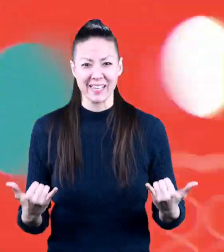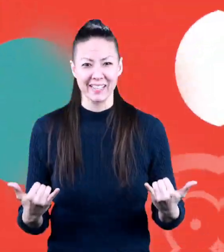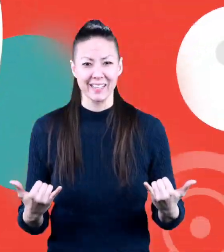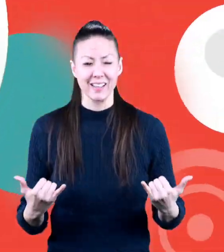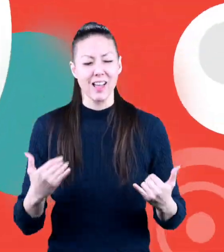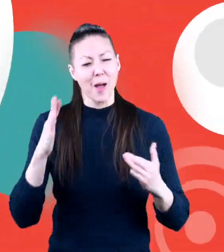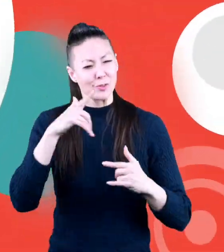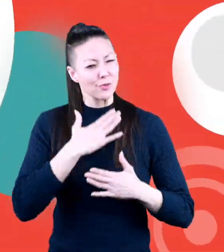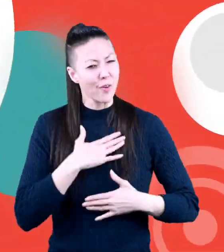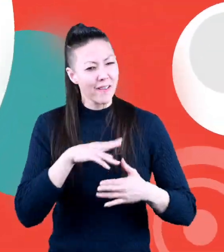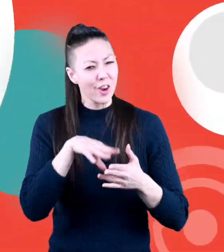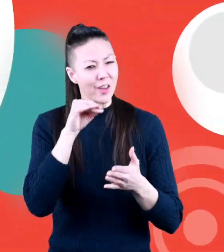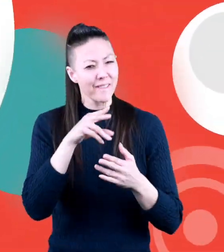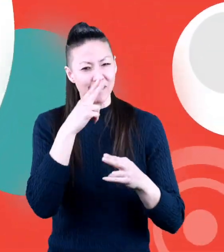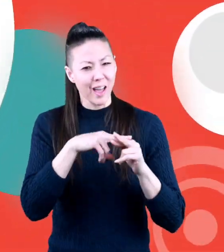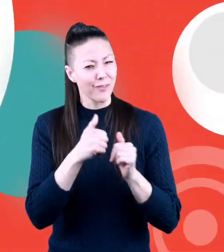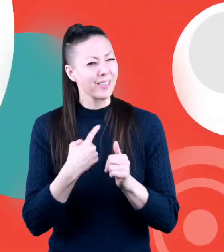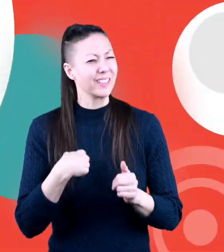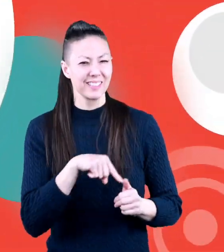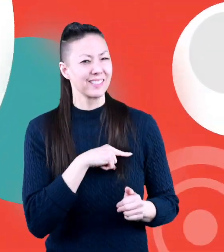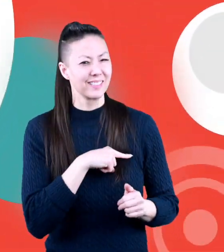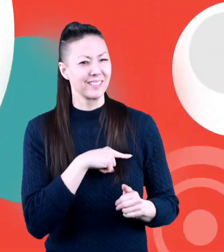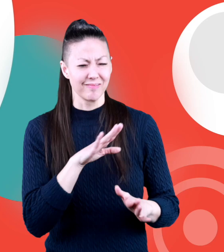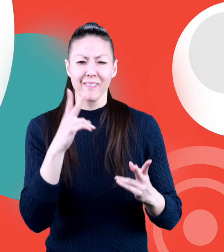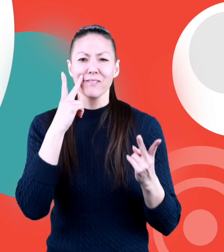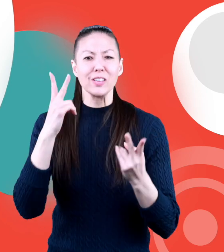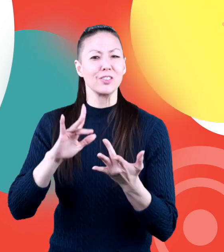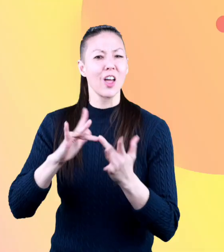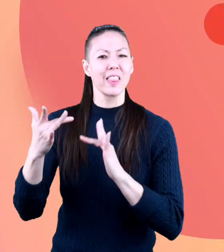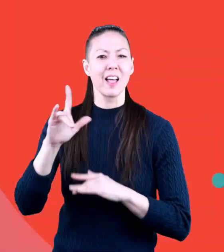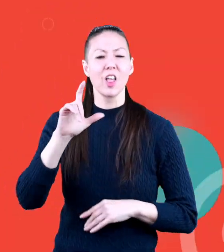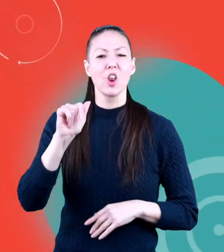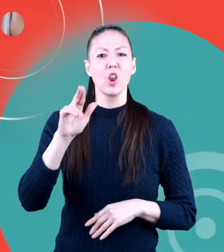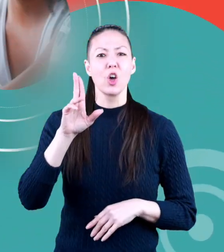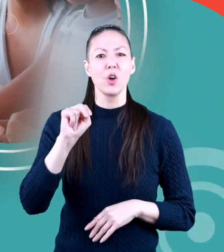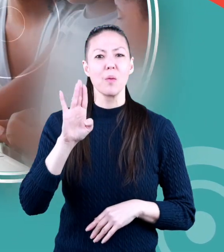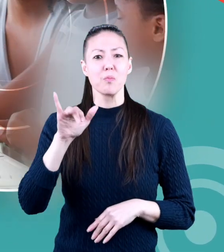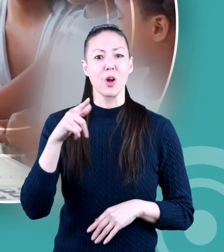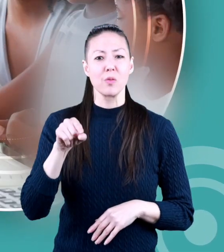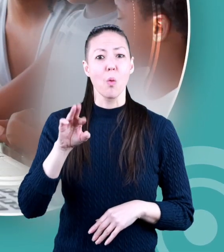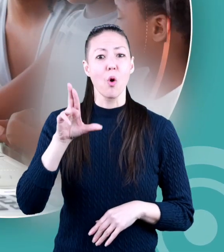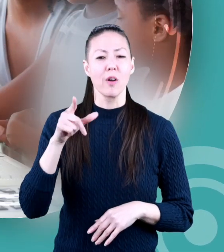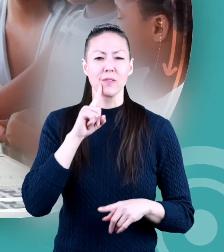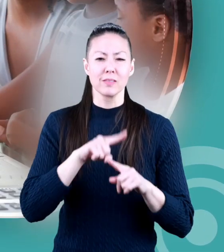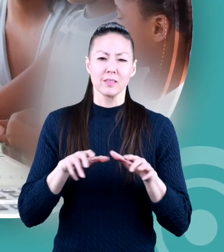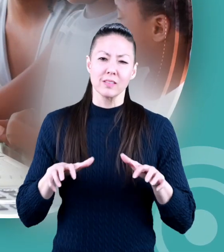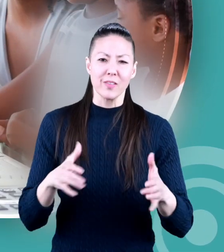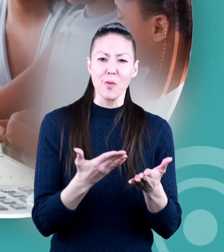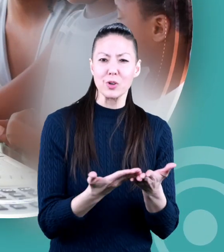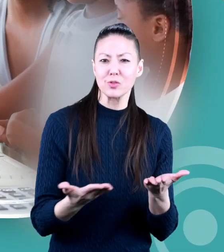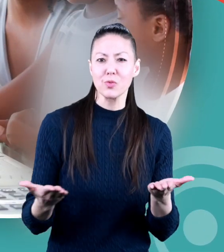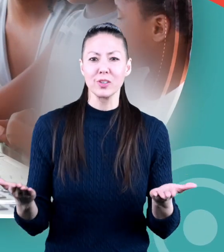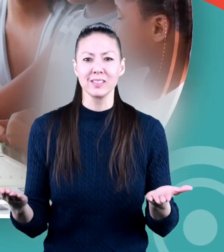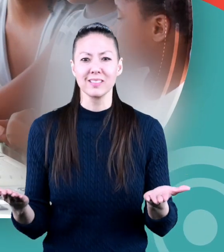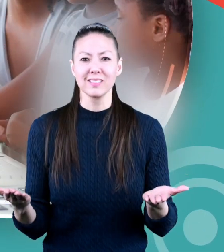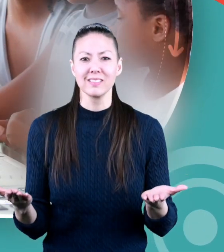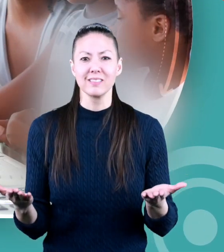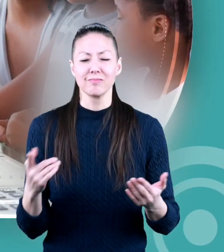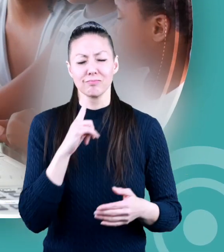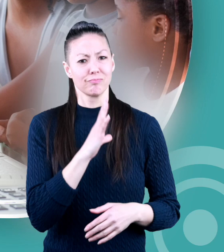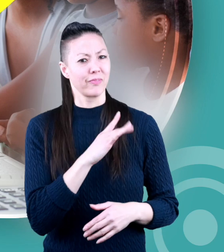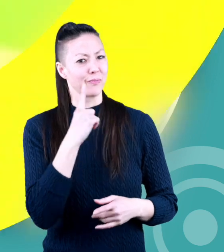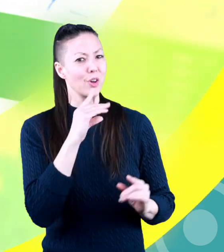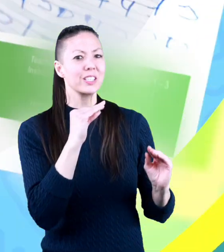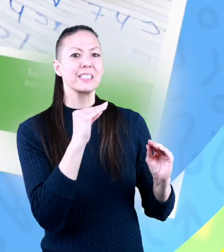hope you had fun learning with us visit us at learnbright.org for thousands of